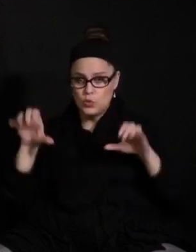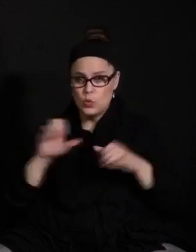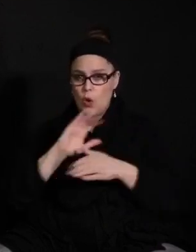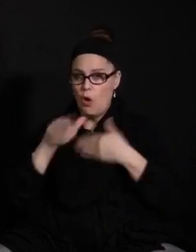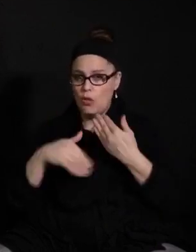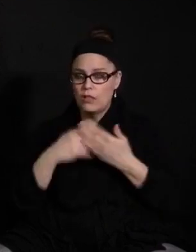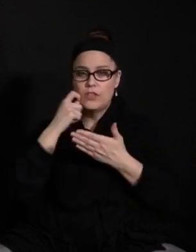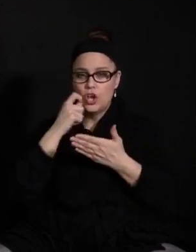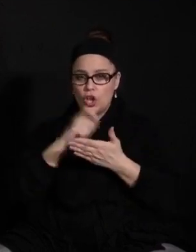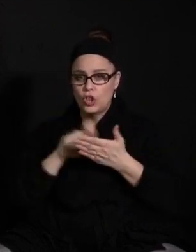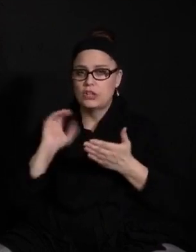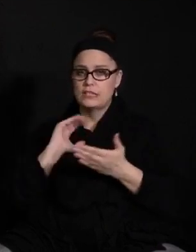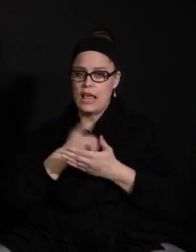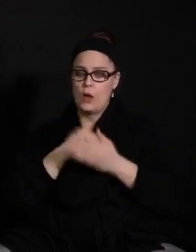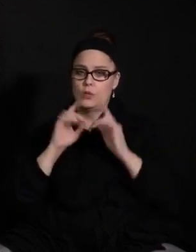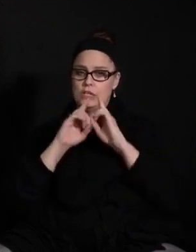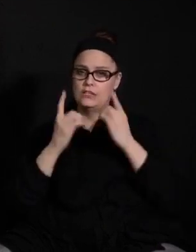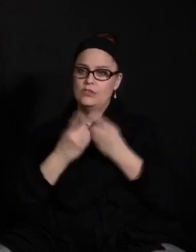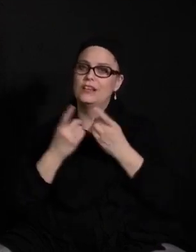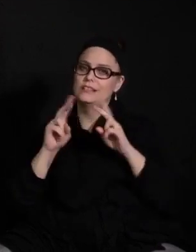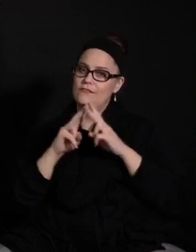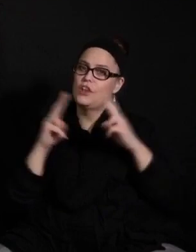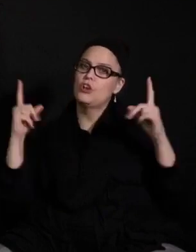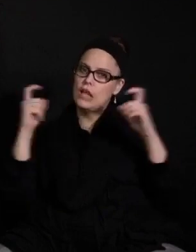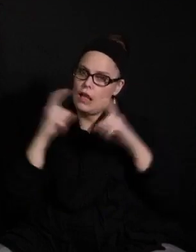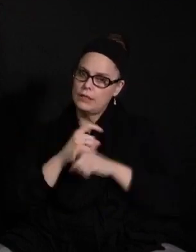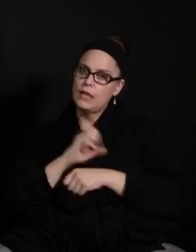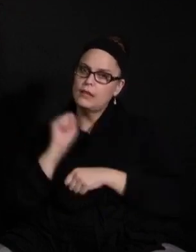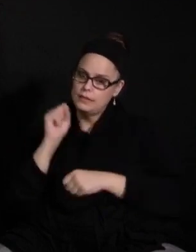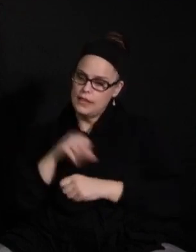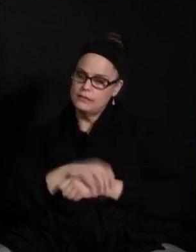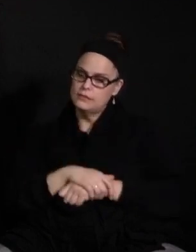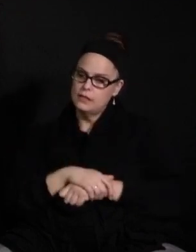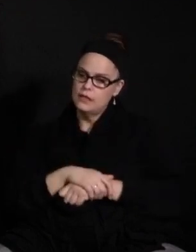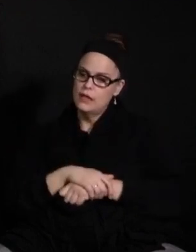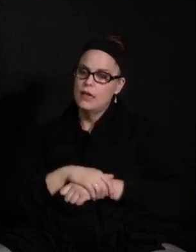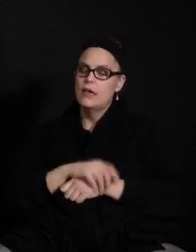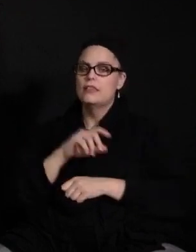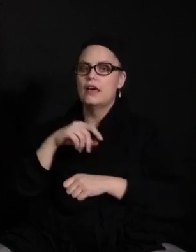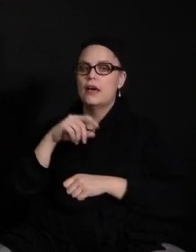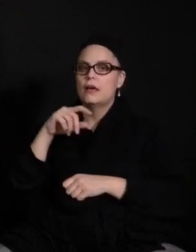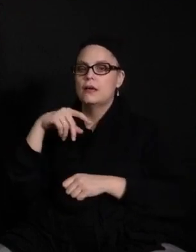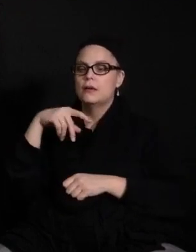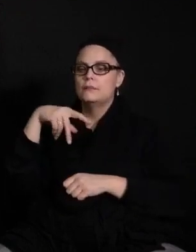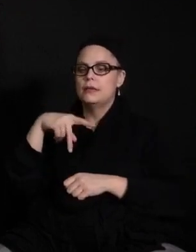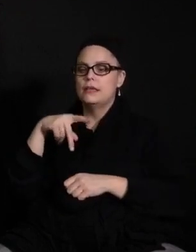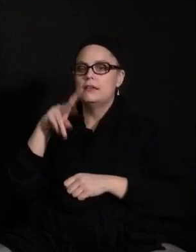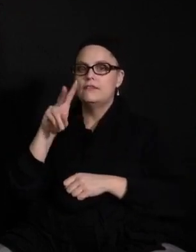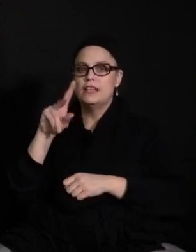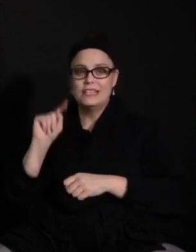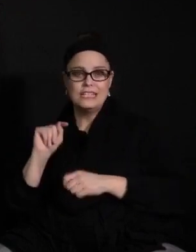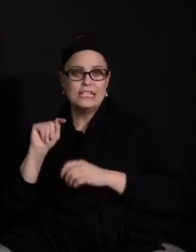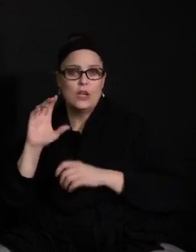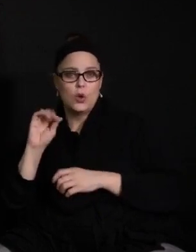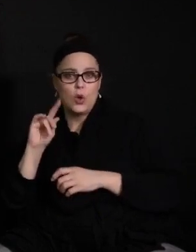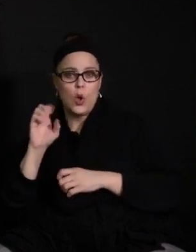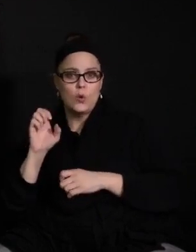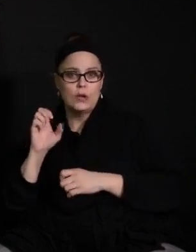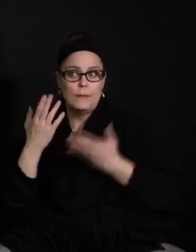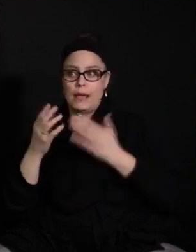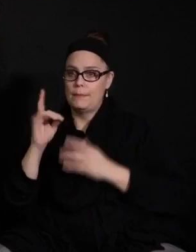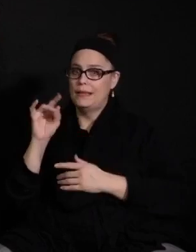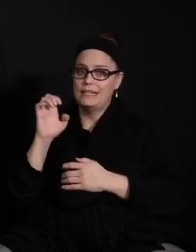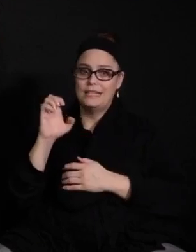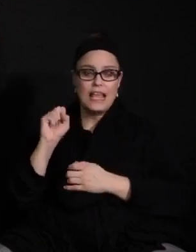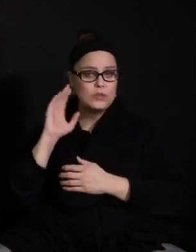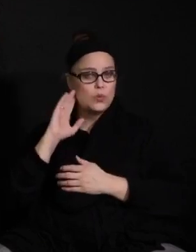clerks in our district. It is very complicated. The hard part with the PVT code is it may change. The dates may change.